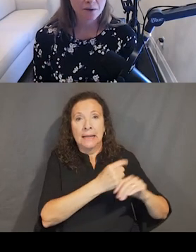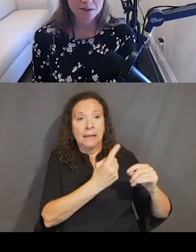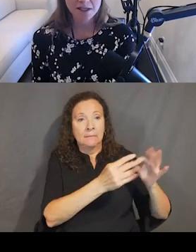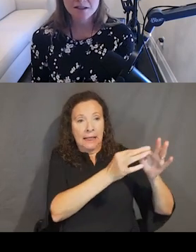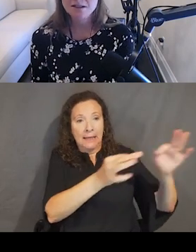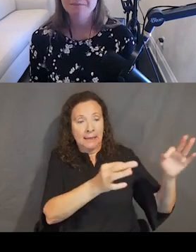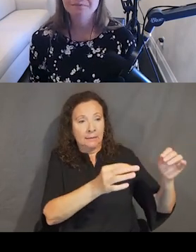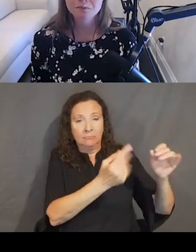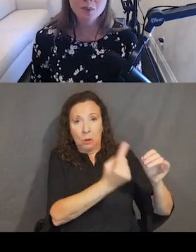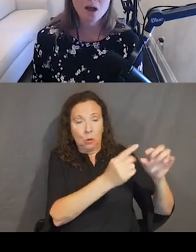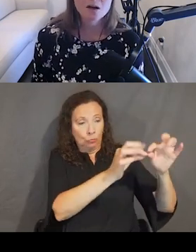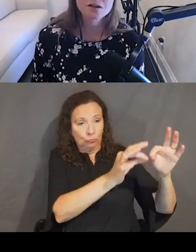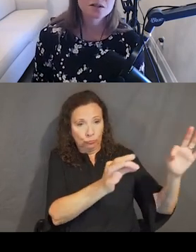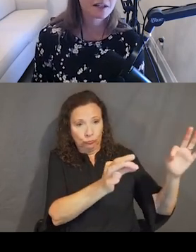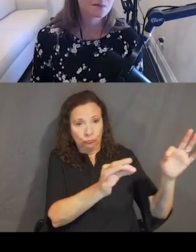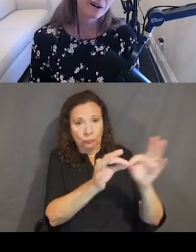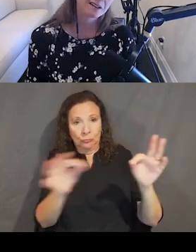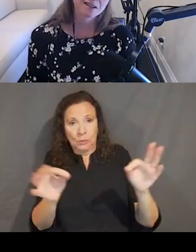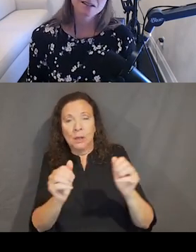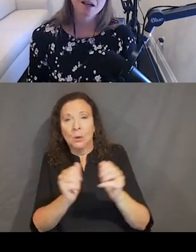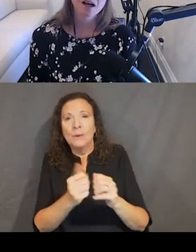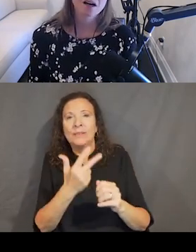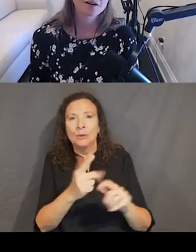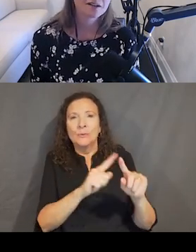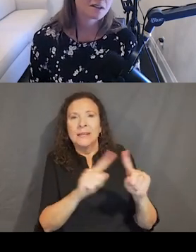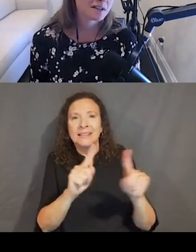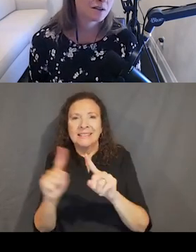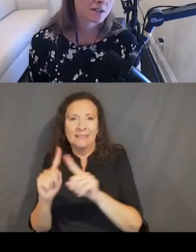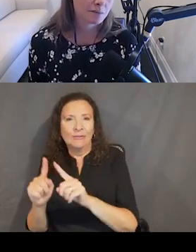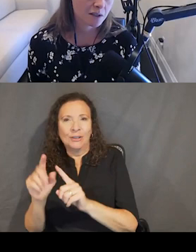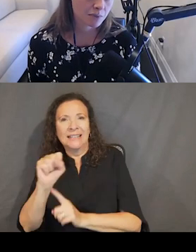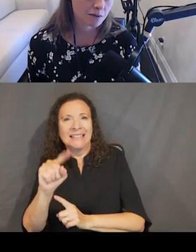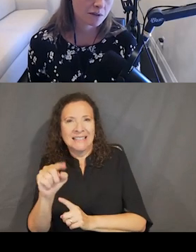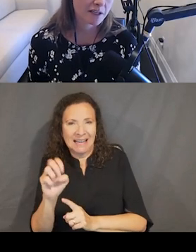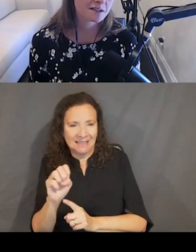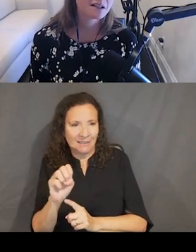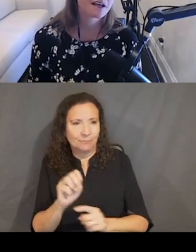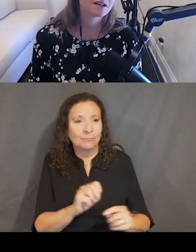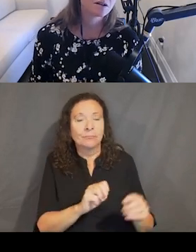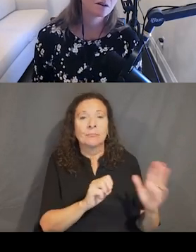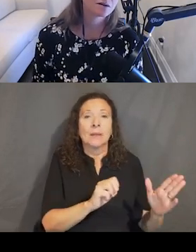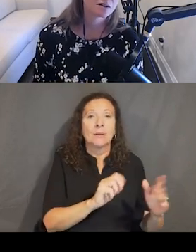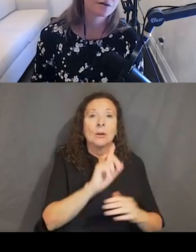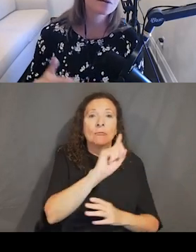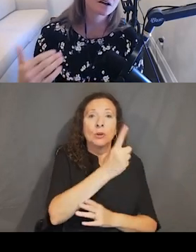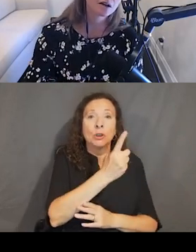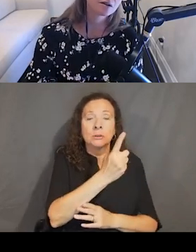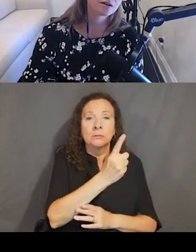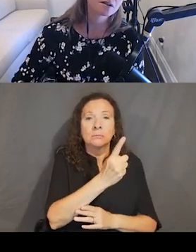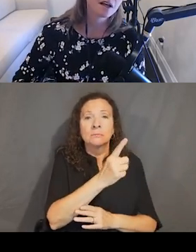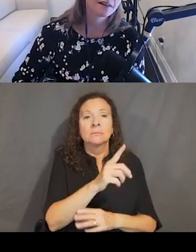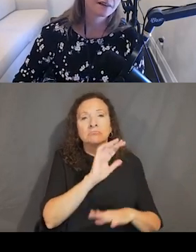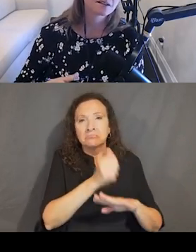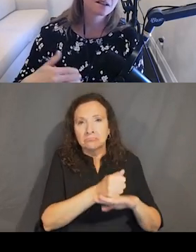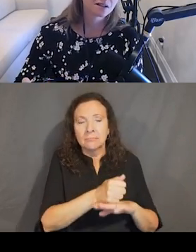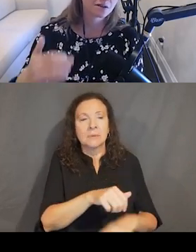hover and focus states. So just like the buttons, our default state uses medium blue. It's indicating to the user through that color